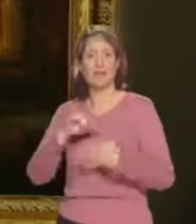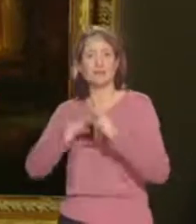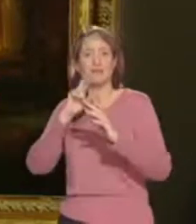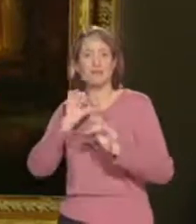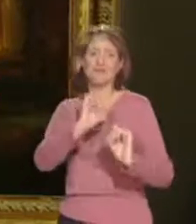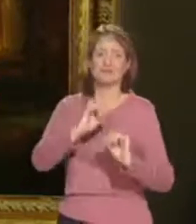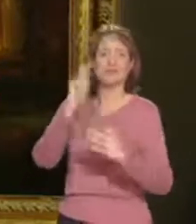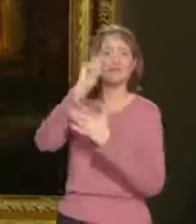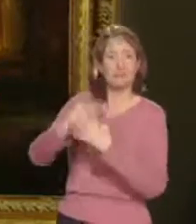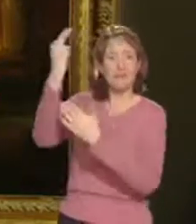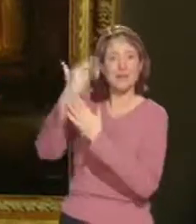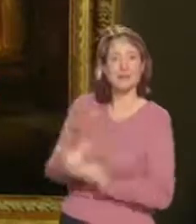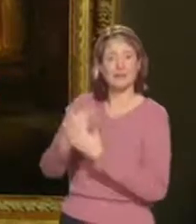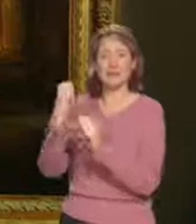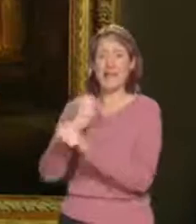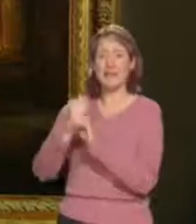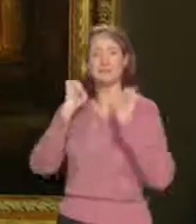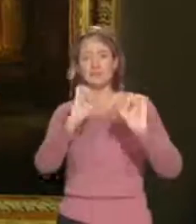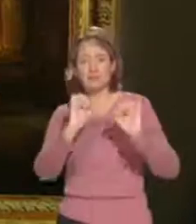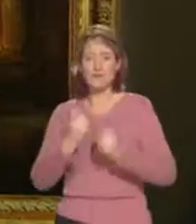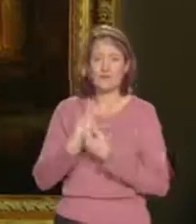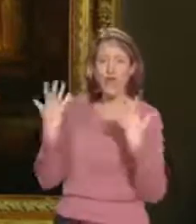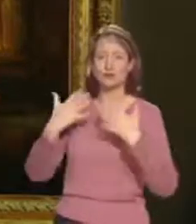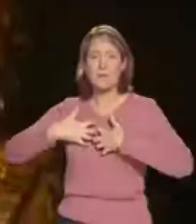flesh and bone, eventually will decay and rot.